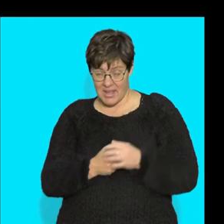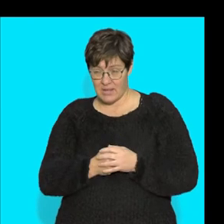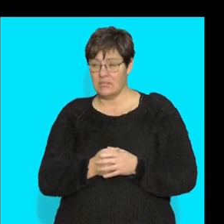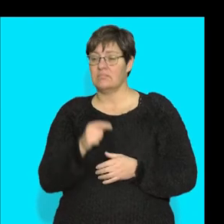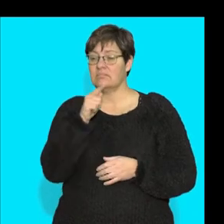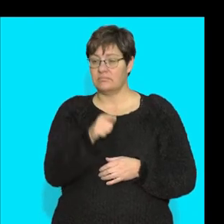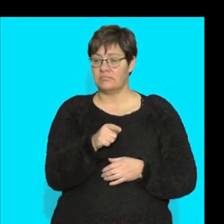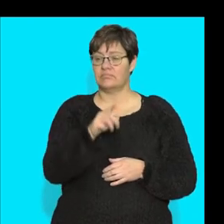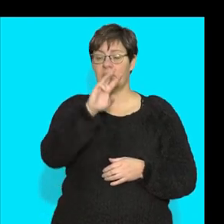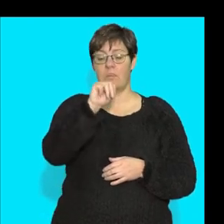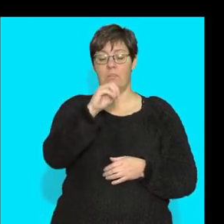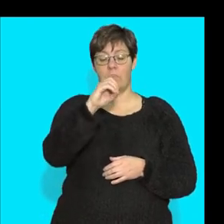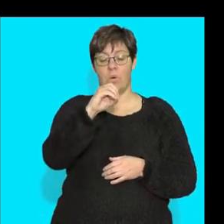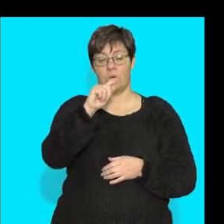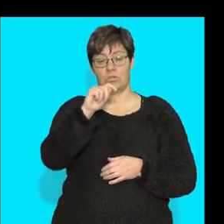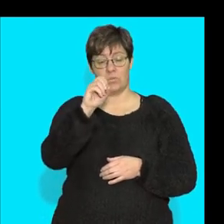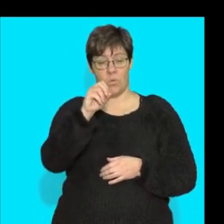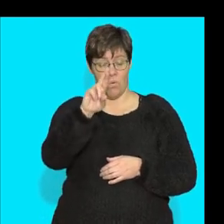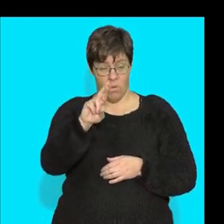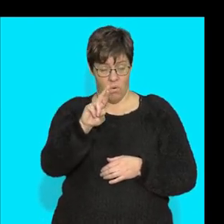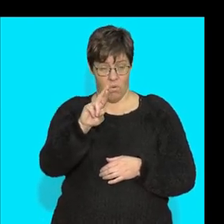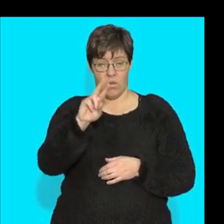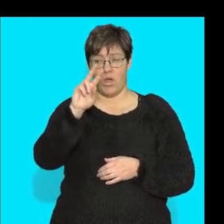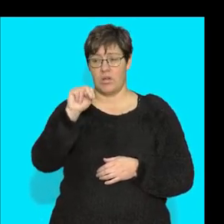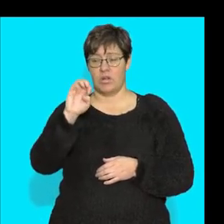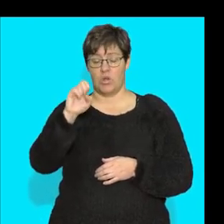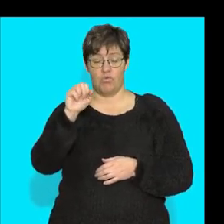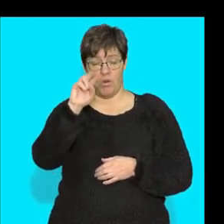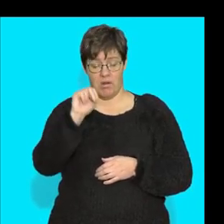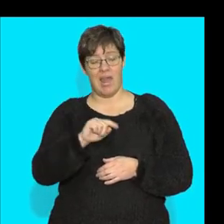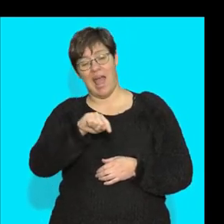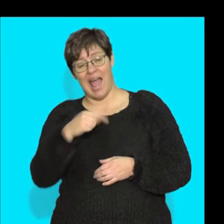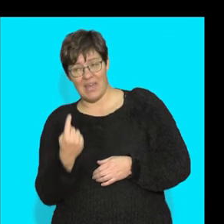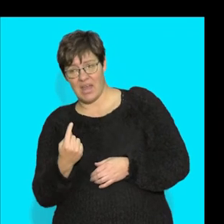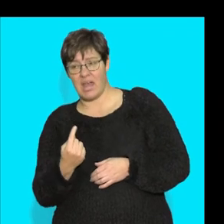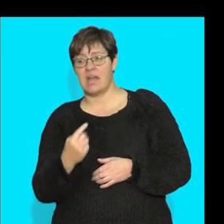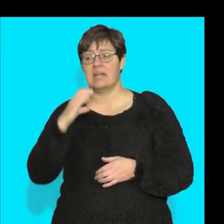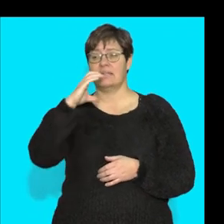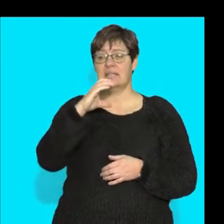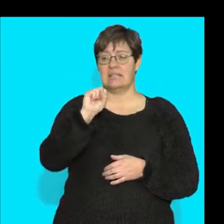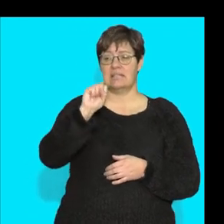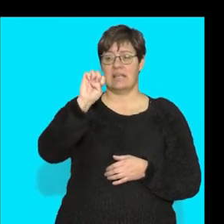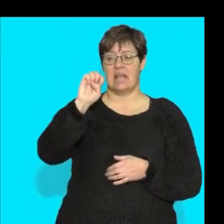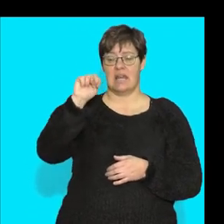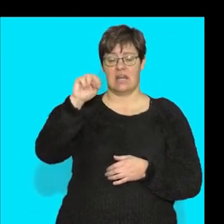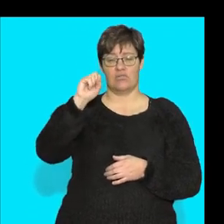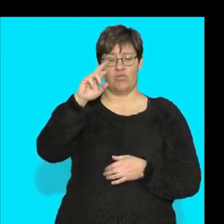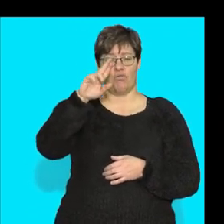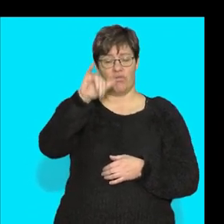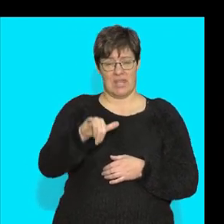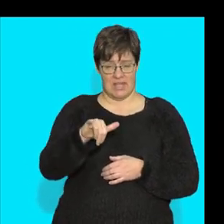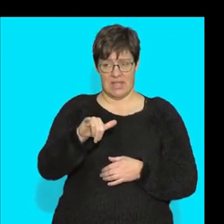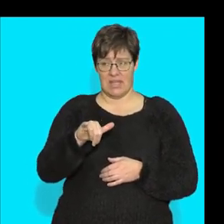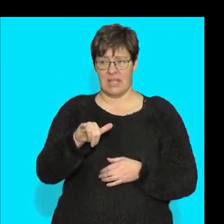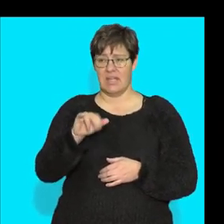is a motor neuron, and another of the neurons is a sensory neuron. And you will see they have a slightly